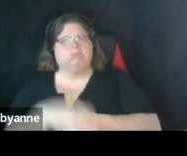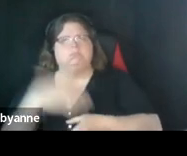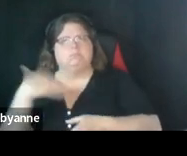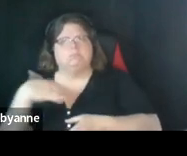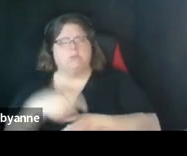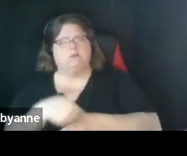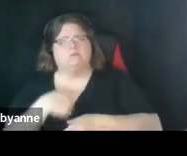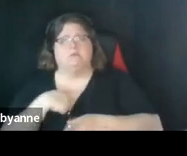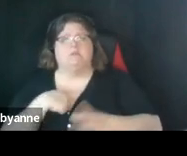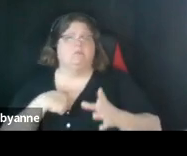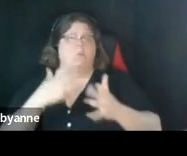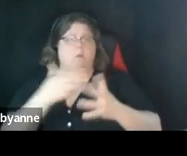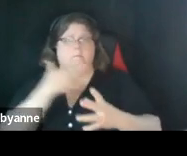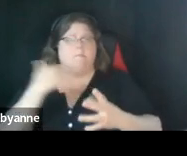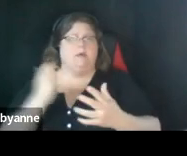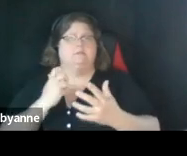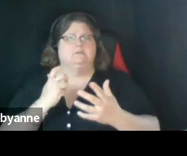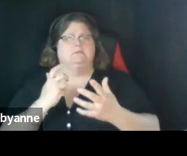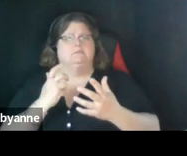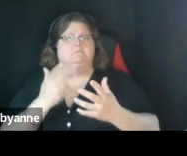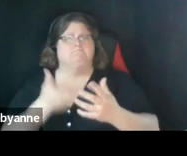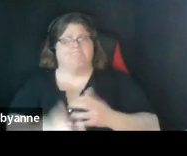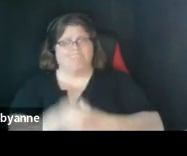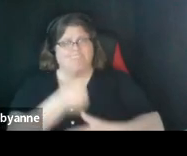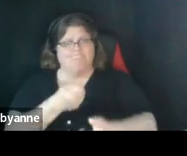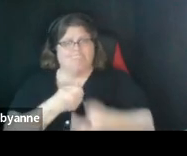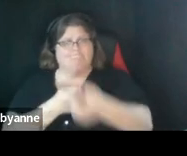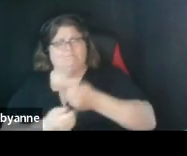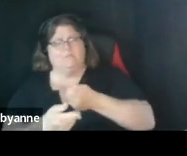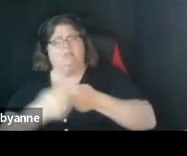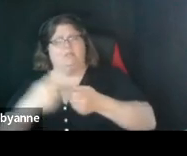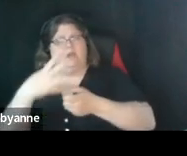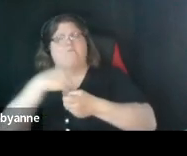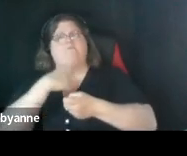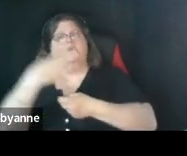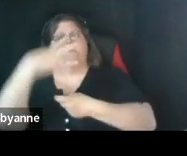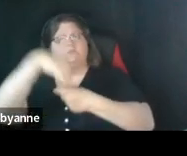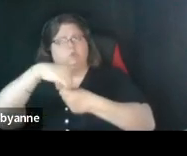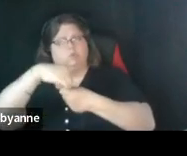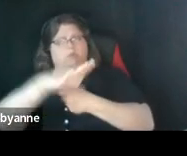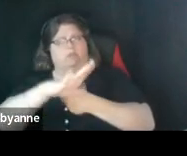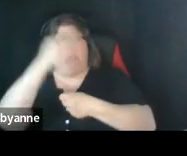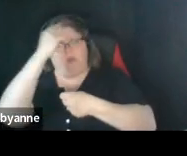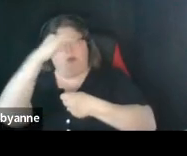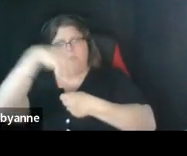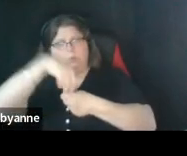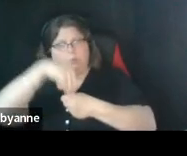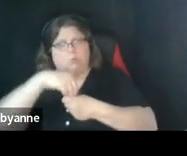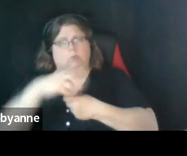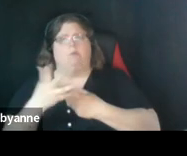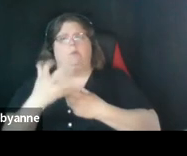those students um and then the last bullet is um community-wide engagement